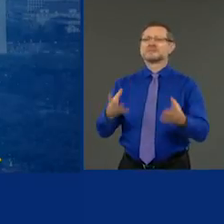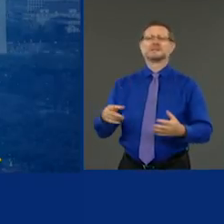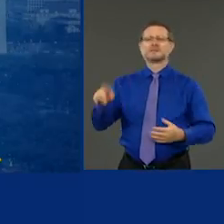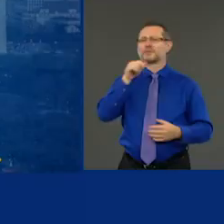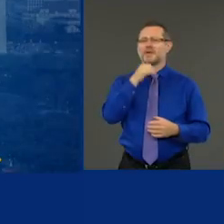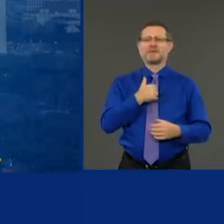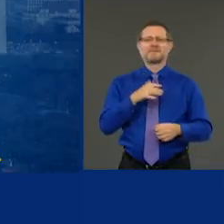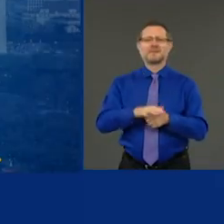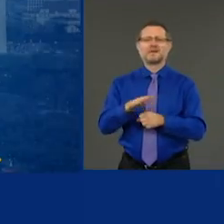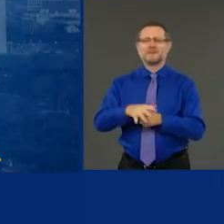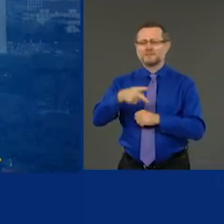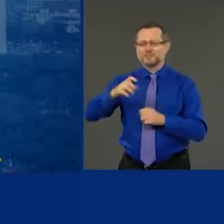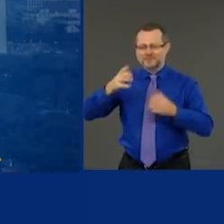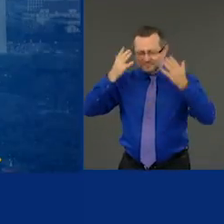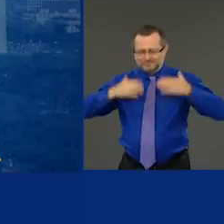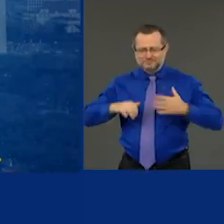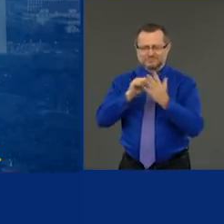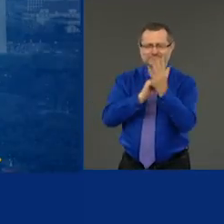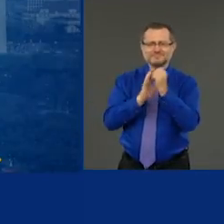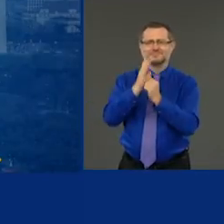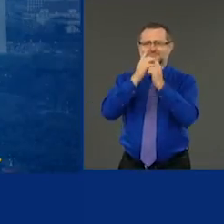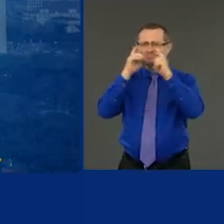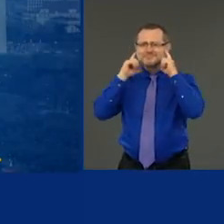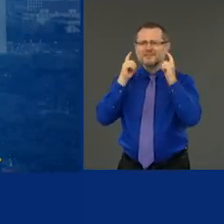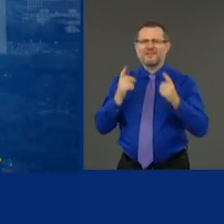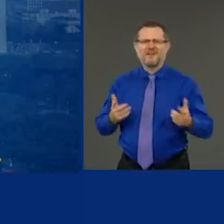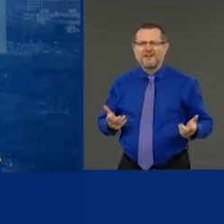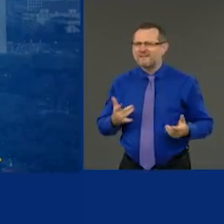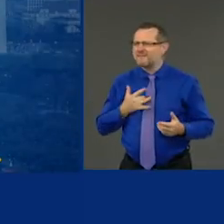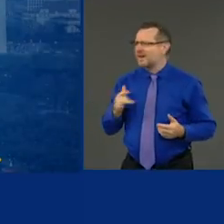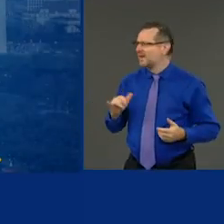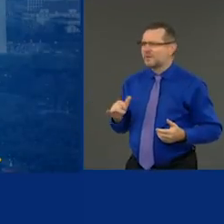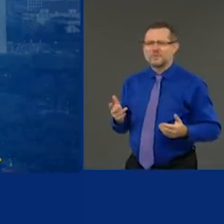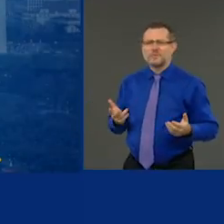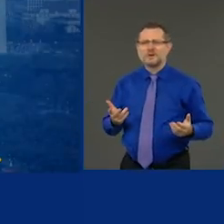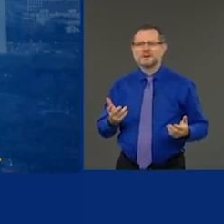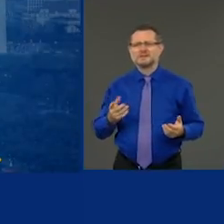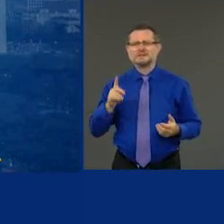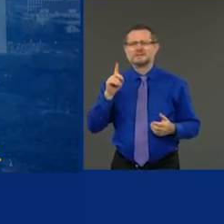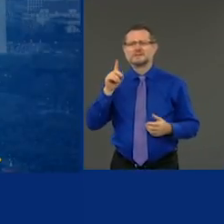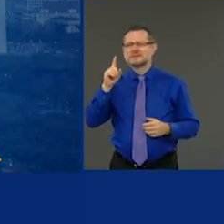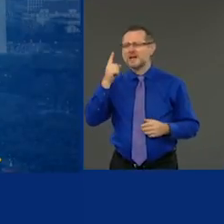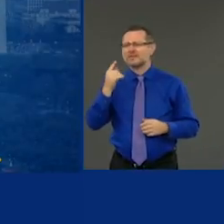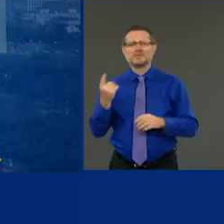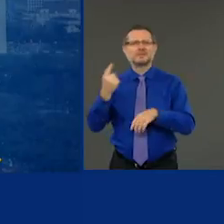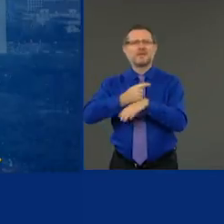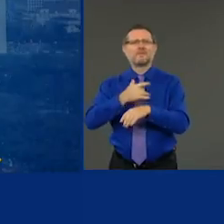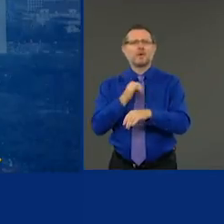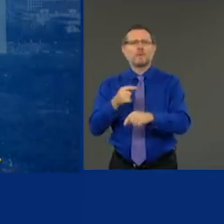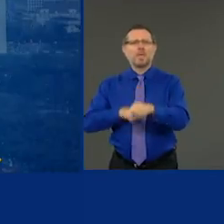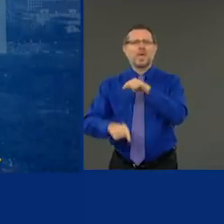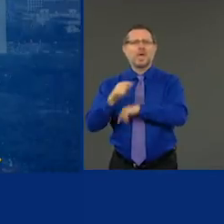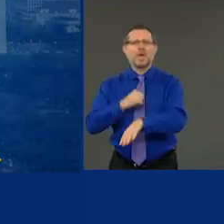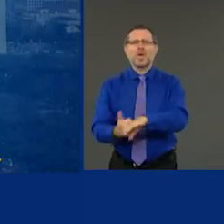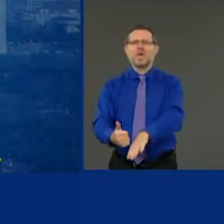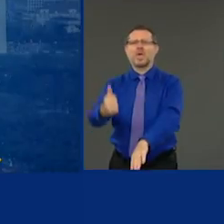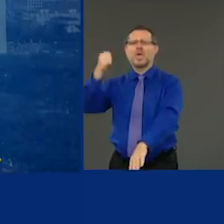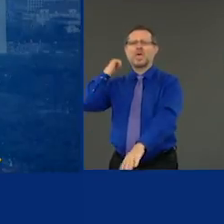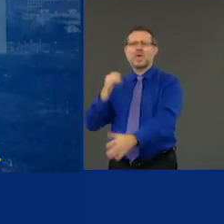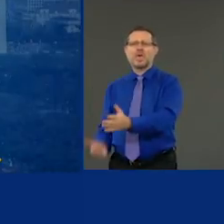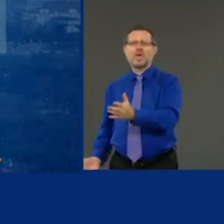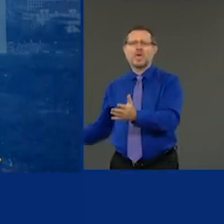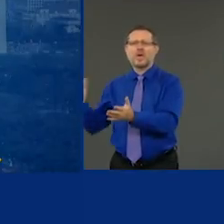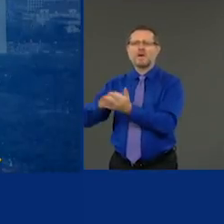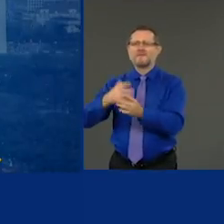like we were on day one of COVID. They've done nothing in five months. This is so